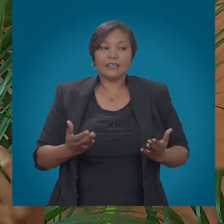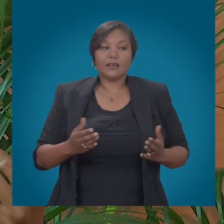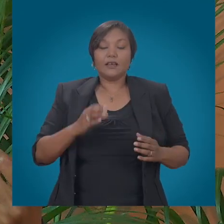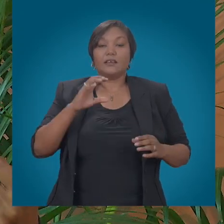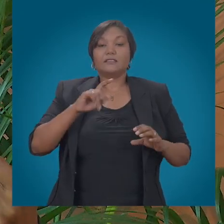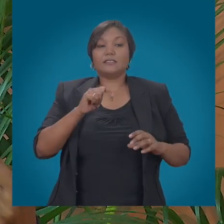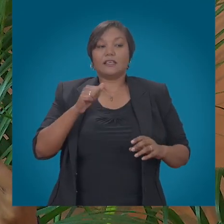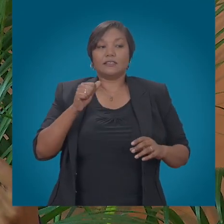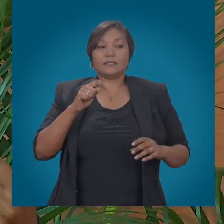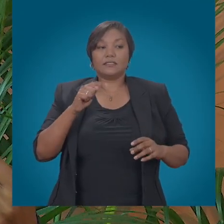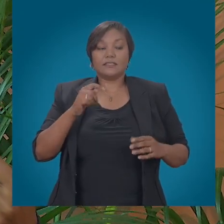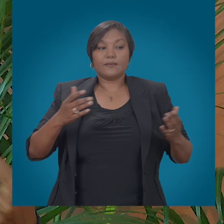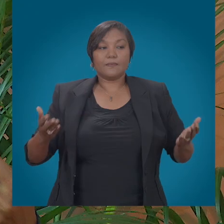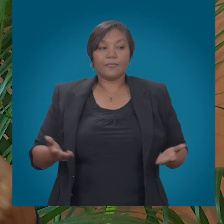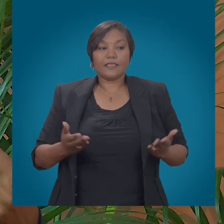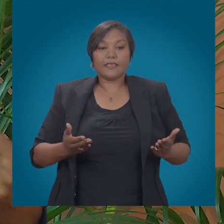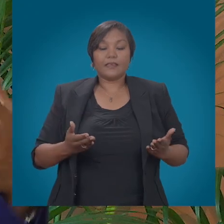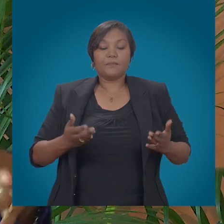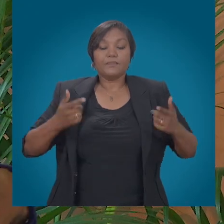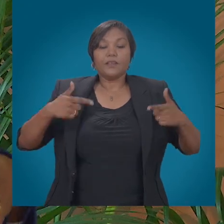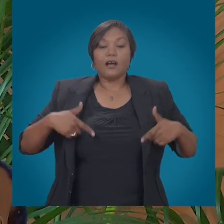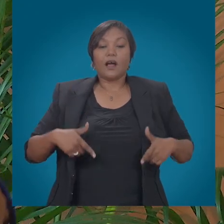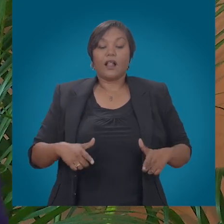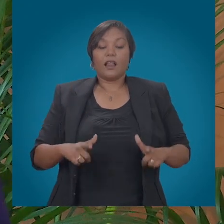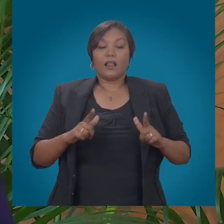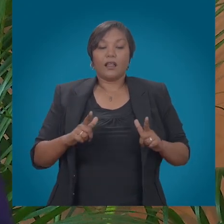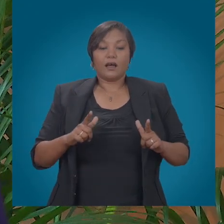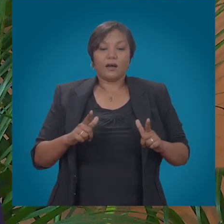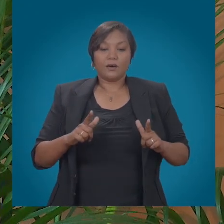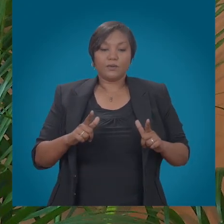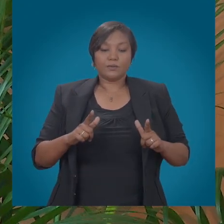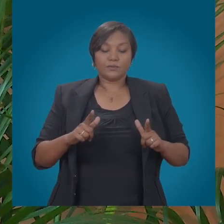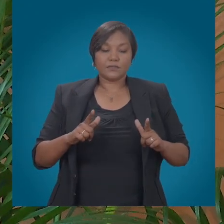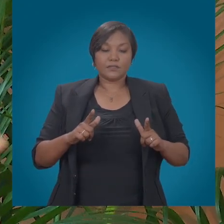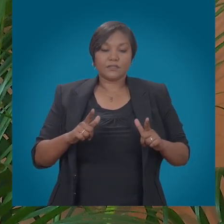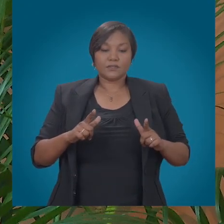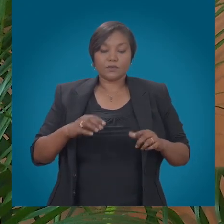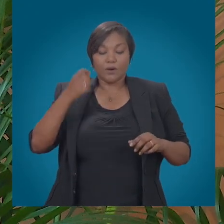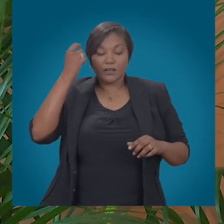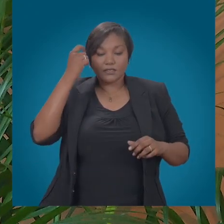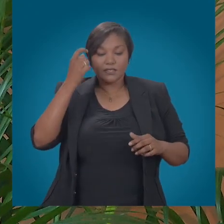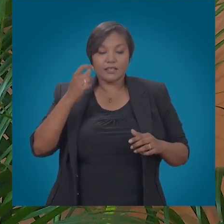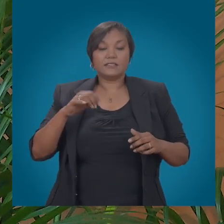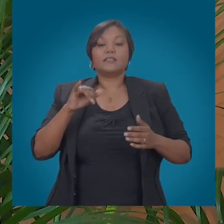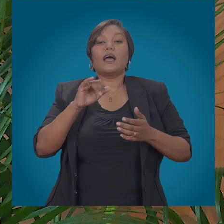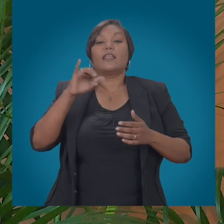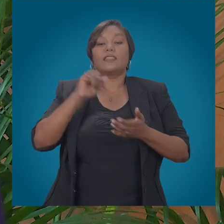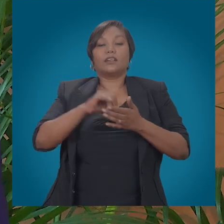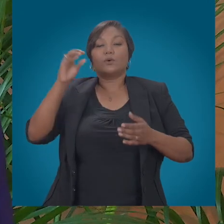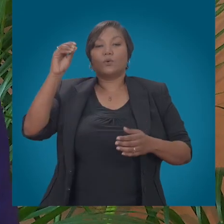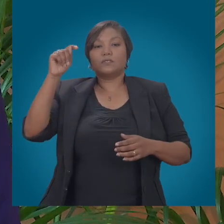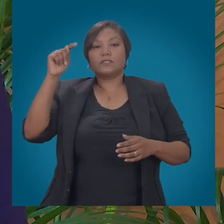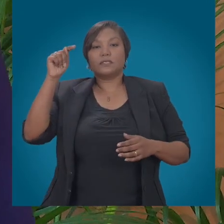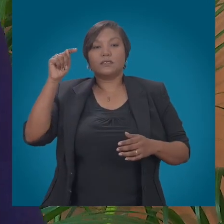that OTT growth is largely due to a lack of regulation to date.